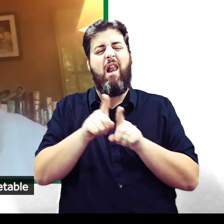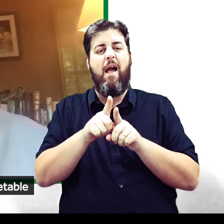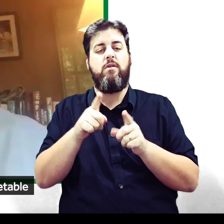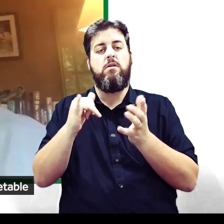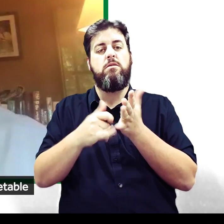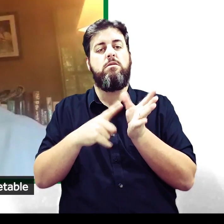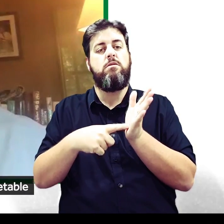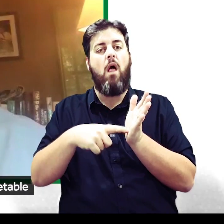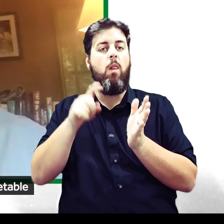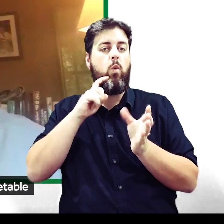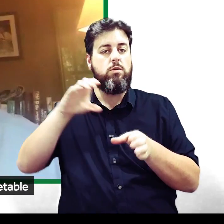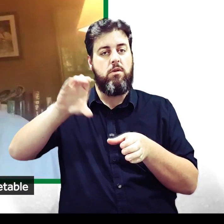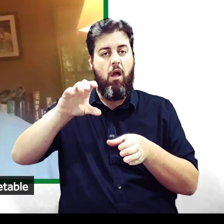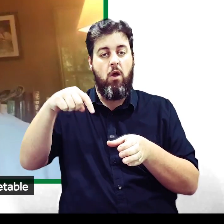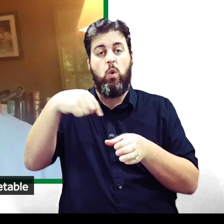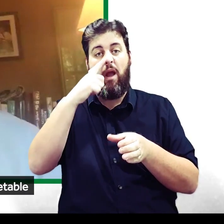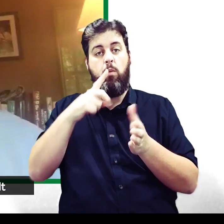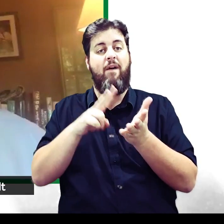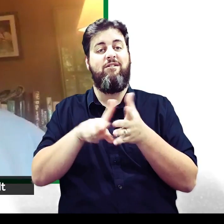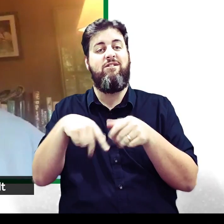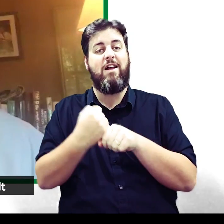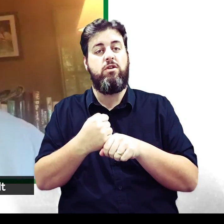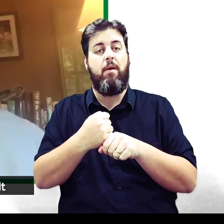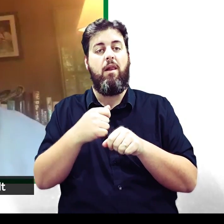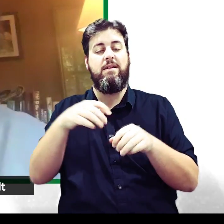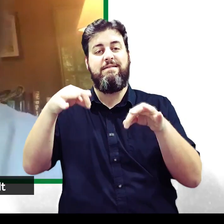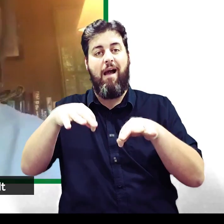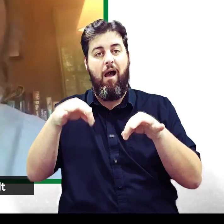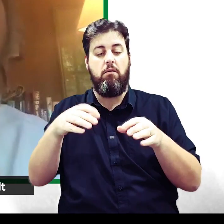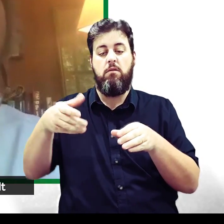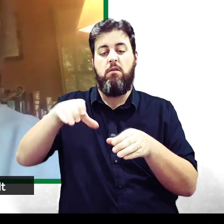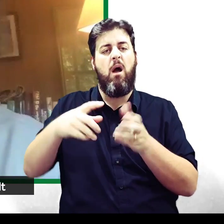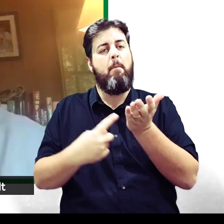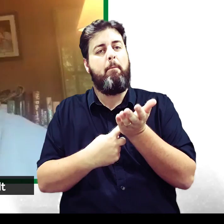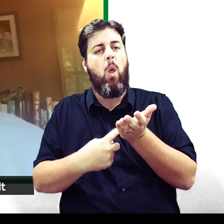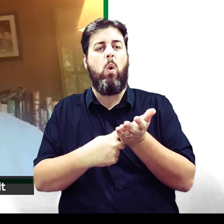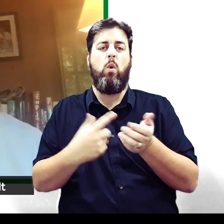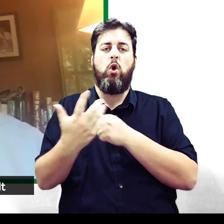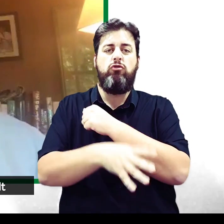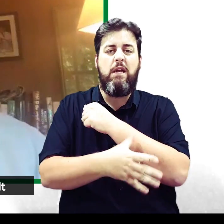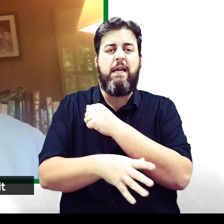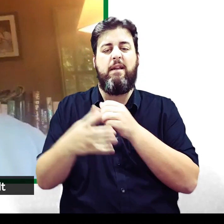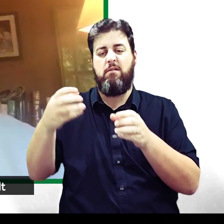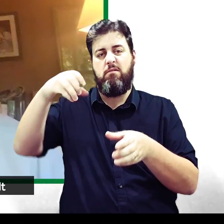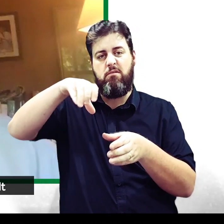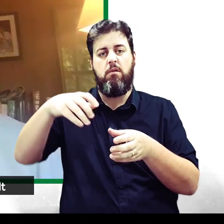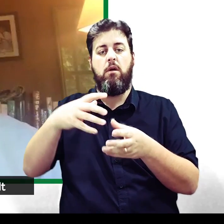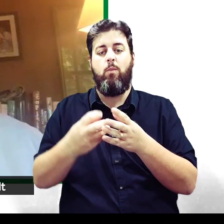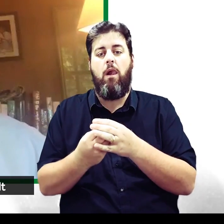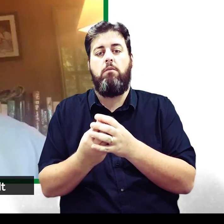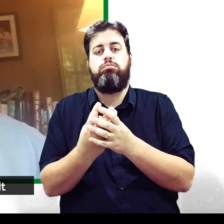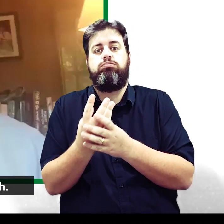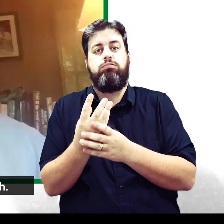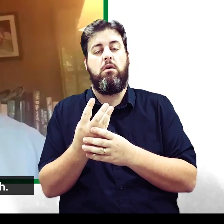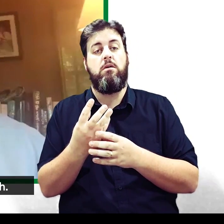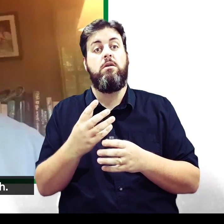if it's salt water, for example, you can tip in some vegetable dye, say red or blue or green, and you can make colored crystals. But